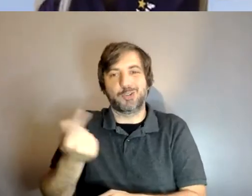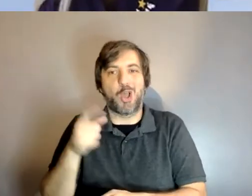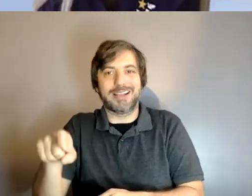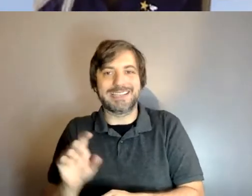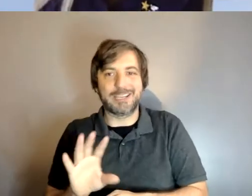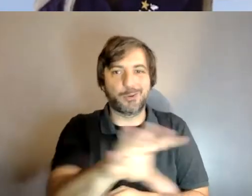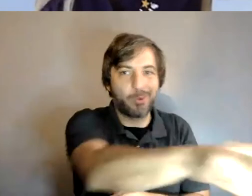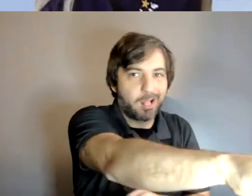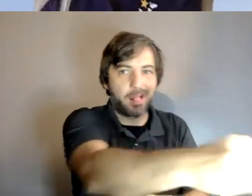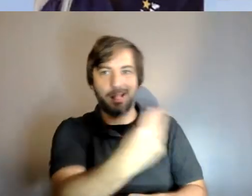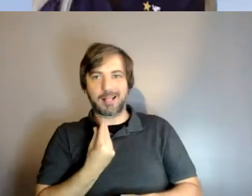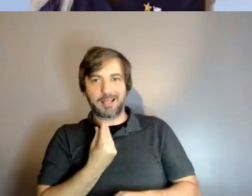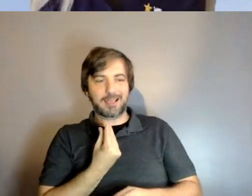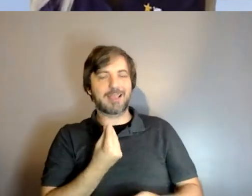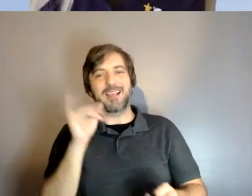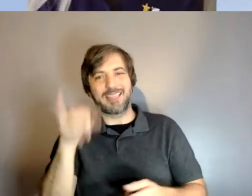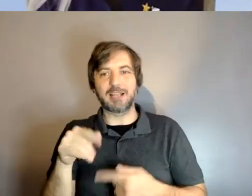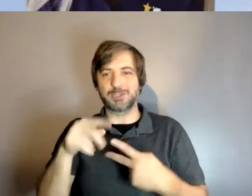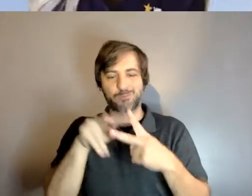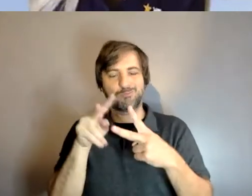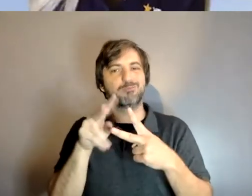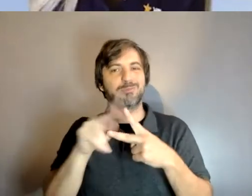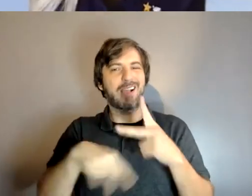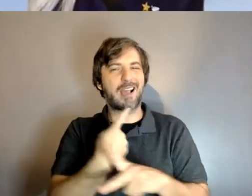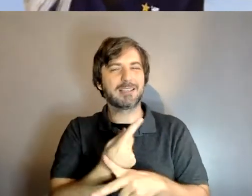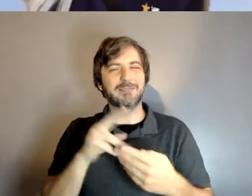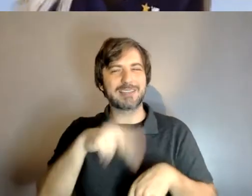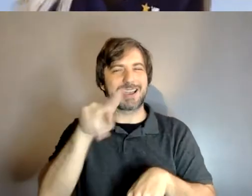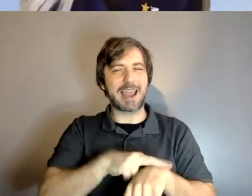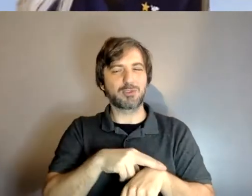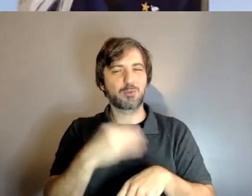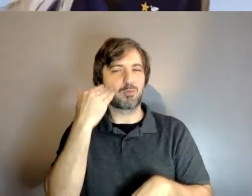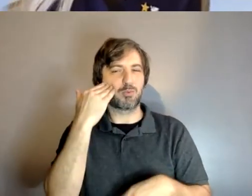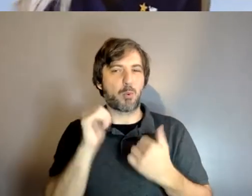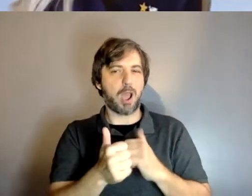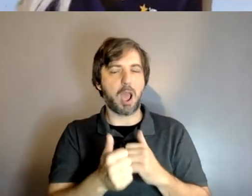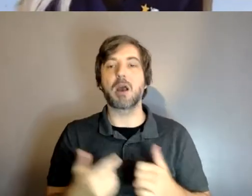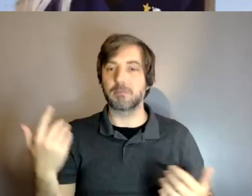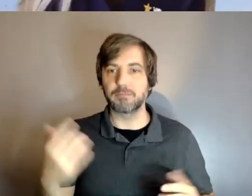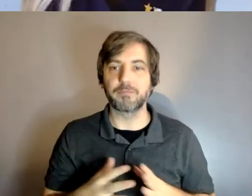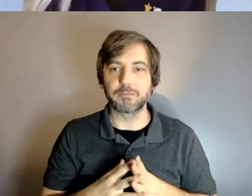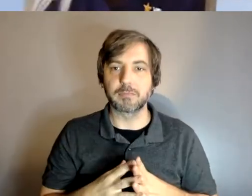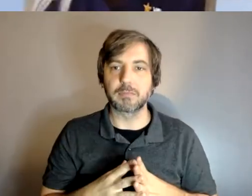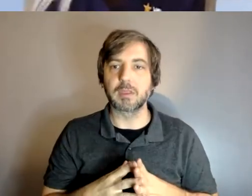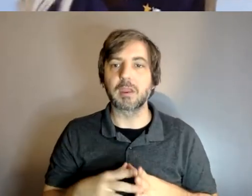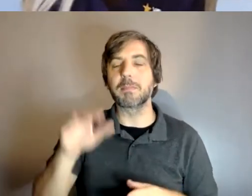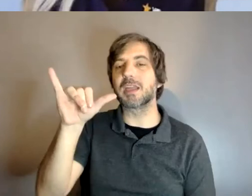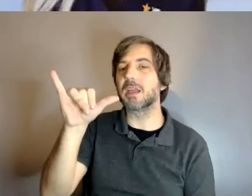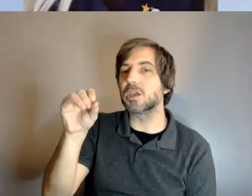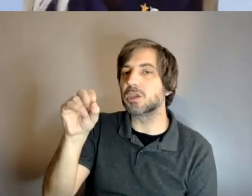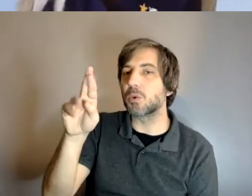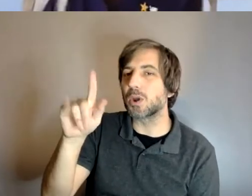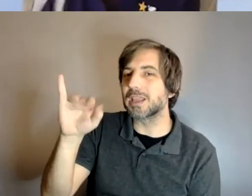pretty much naturals they love the work um but we've also actually also placed we have a few doodles uh in the service